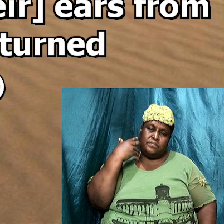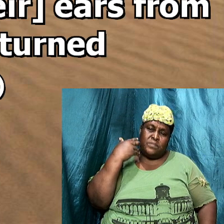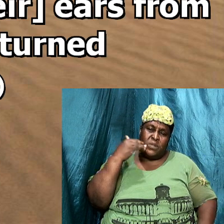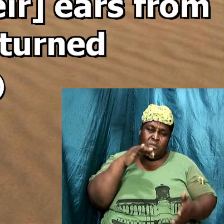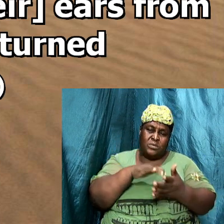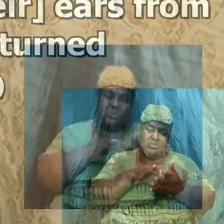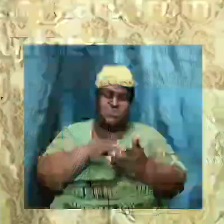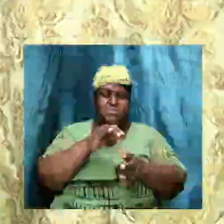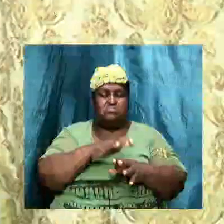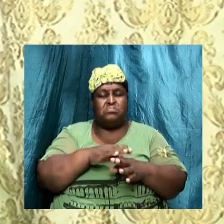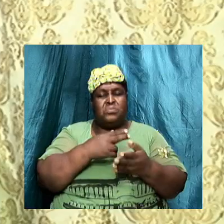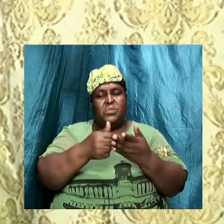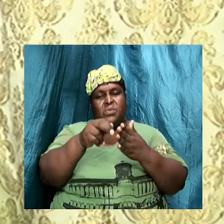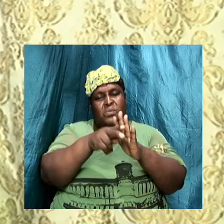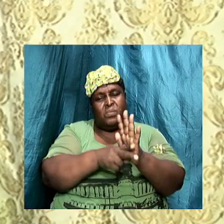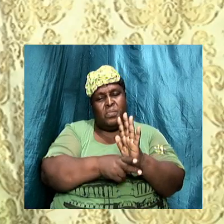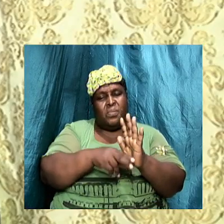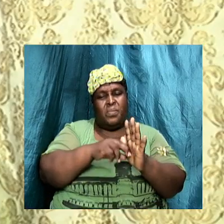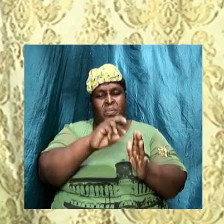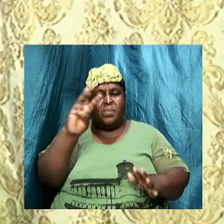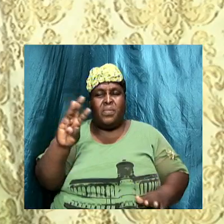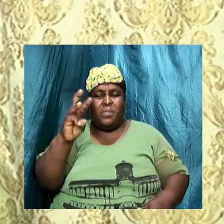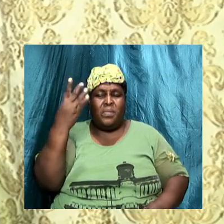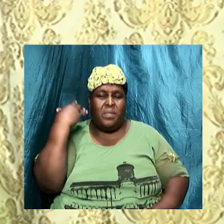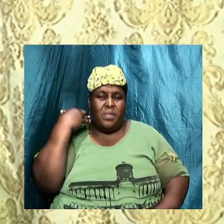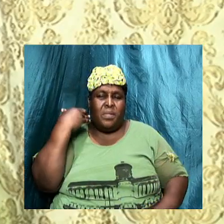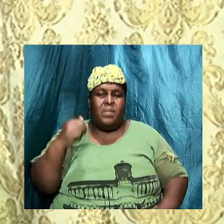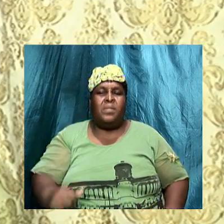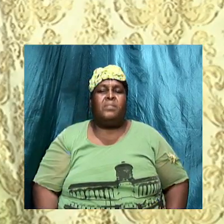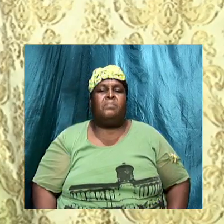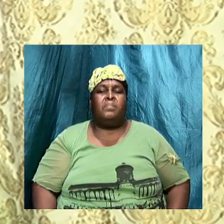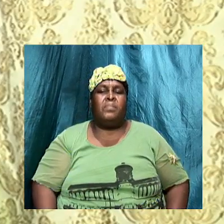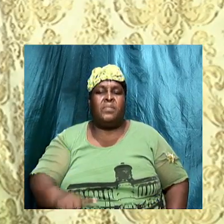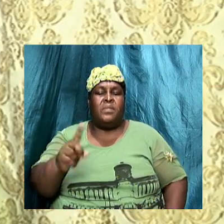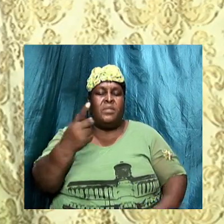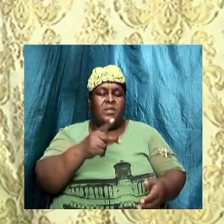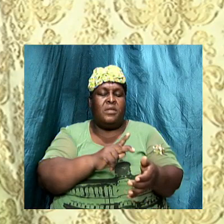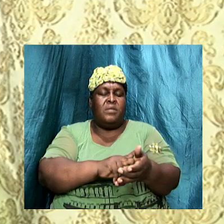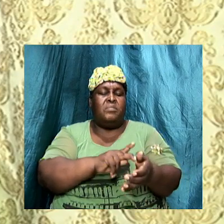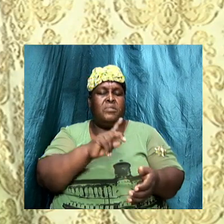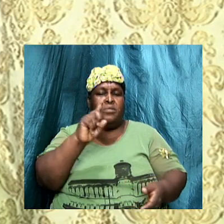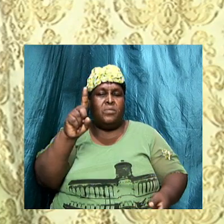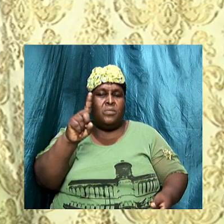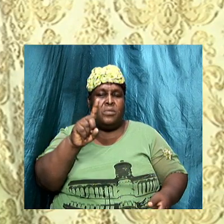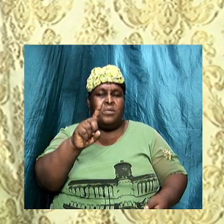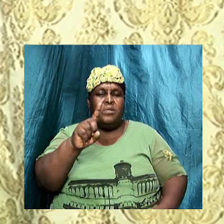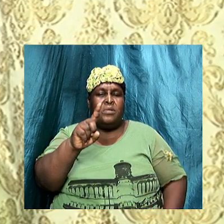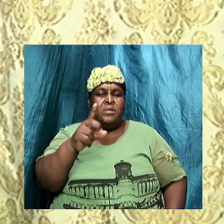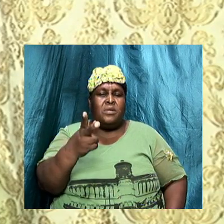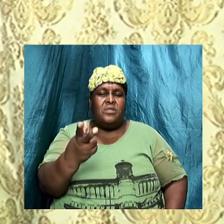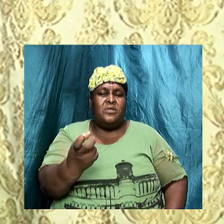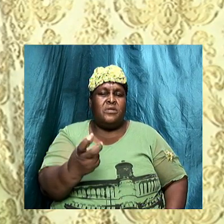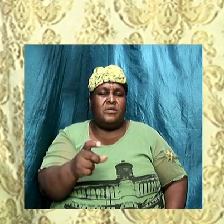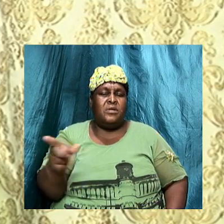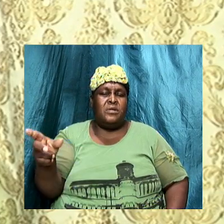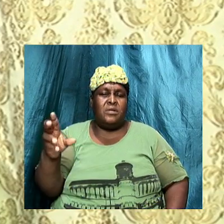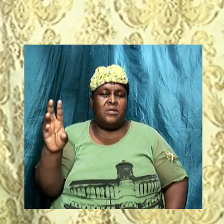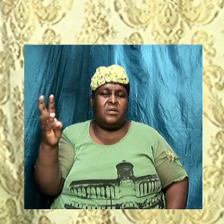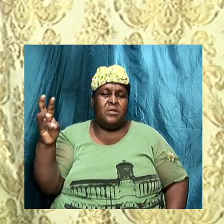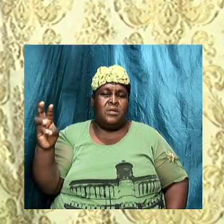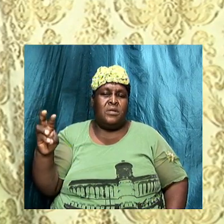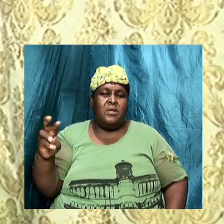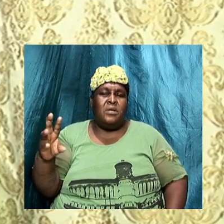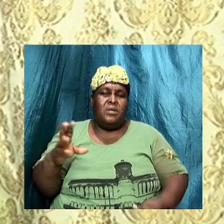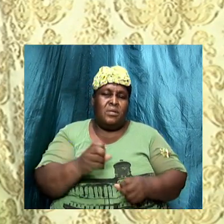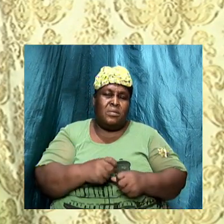And we start by looking at 1 Peter 1, 13-16. Wherefore, gird up the